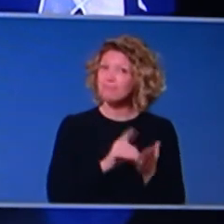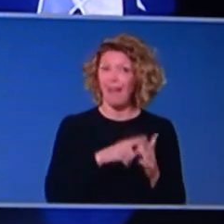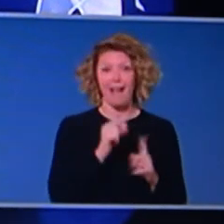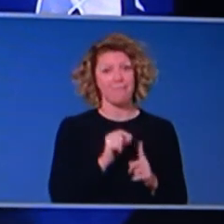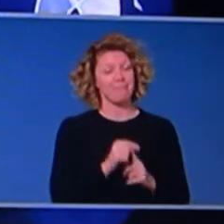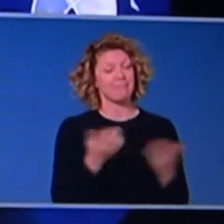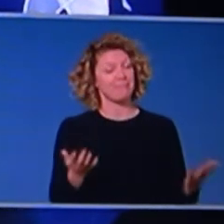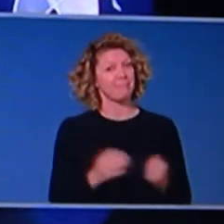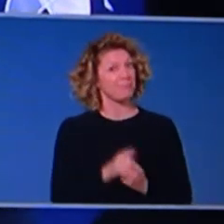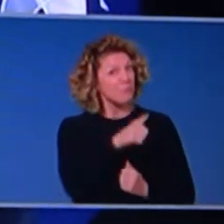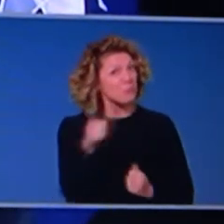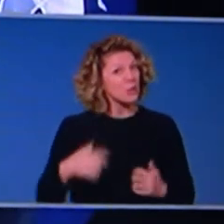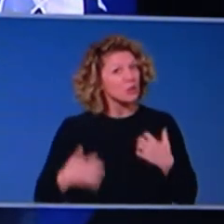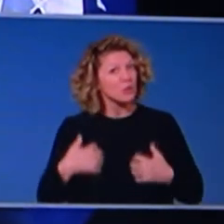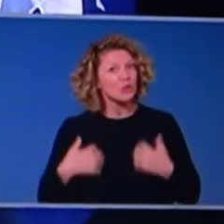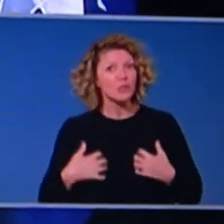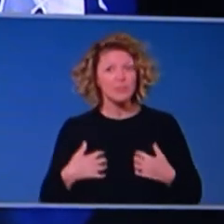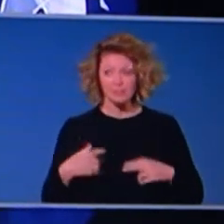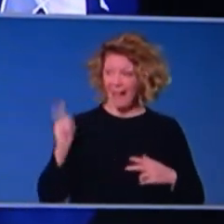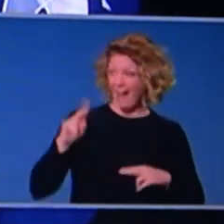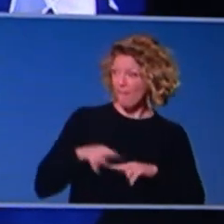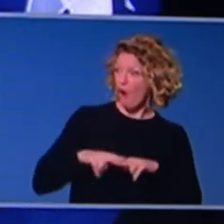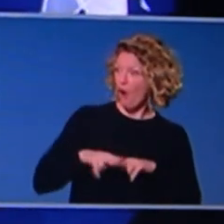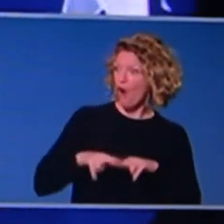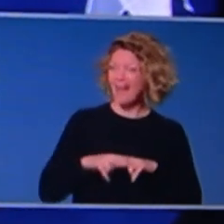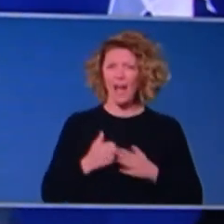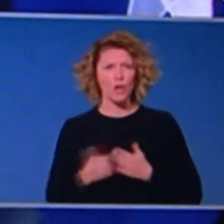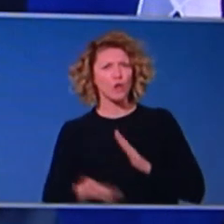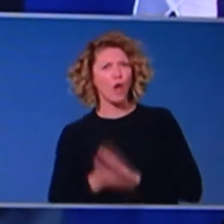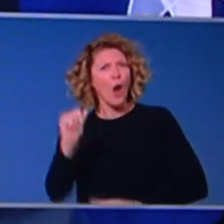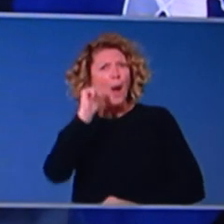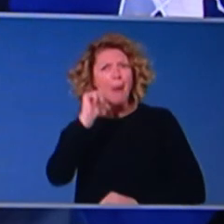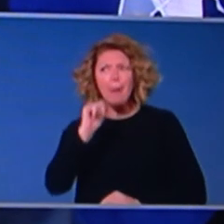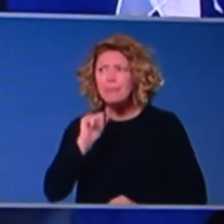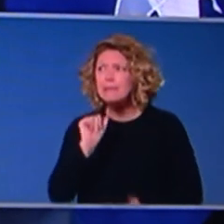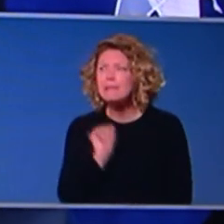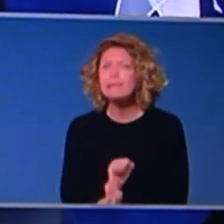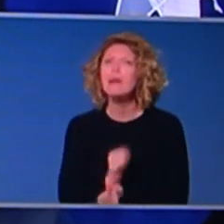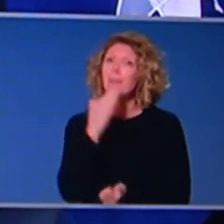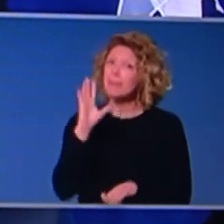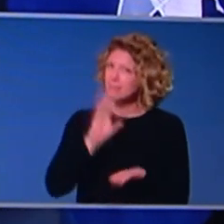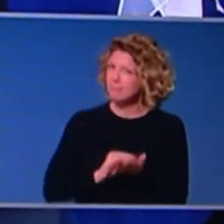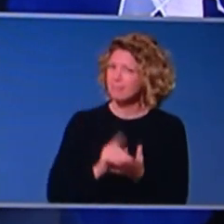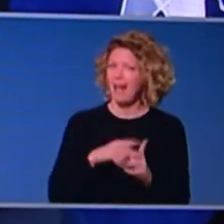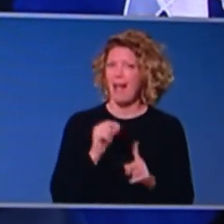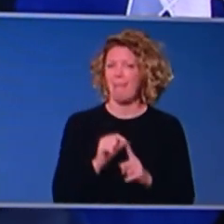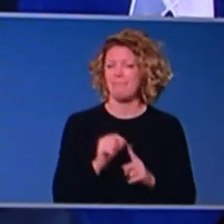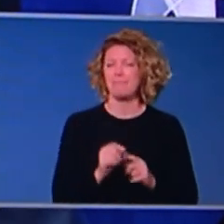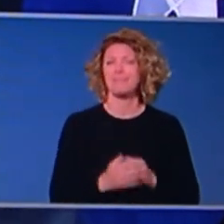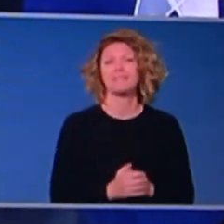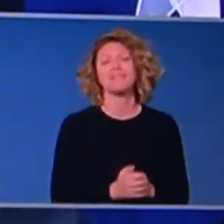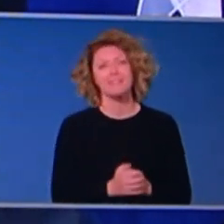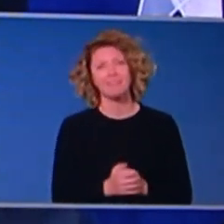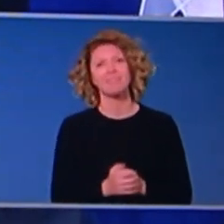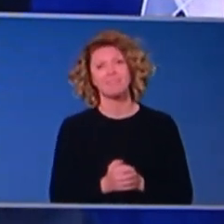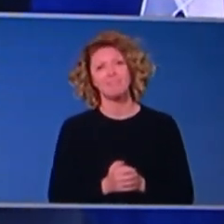Australians to download COVID safe, on a Friday, I don't know what is. And so I'd encourage people, um, to do just that this afternoon, and to